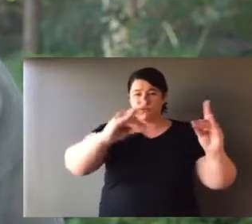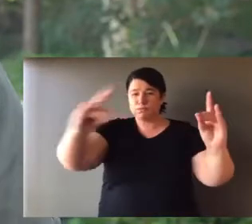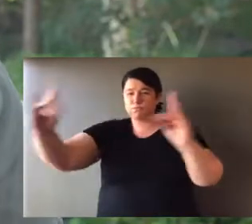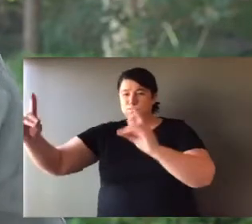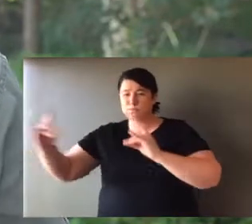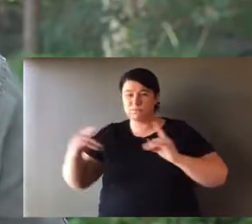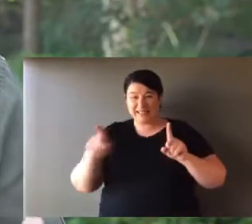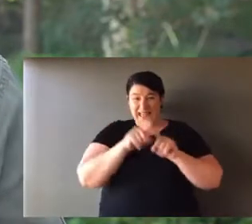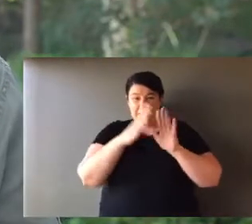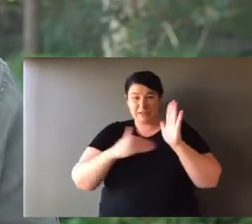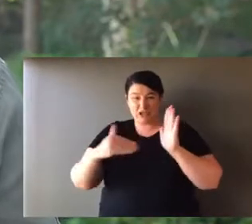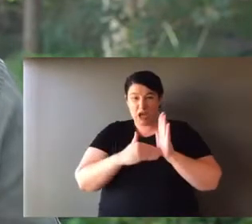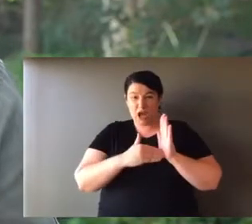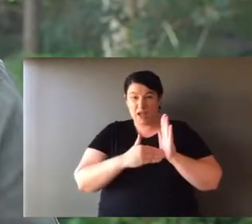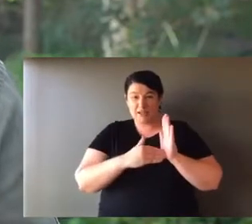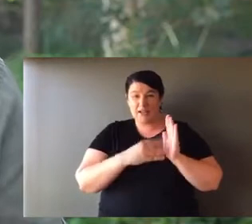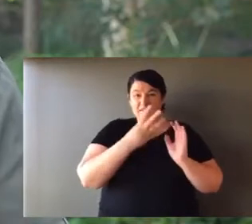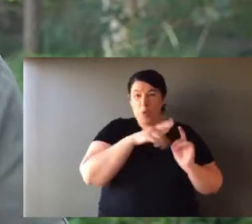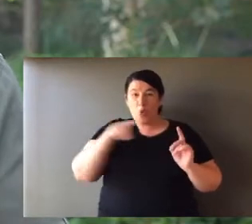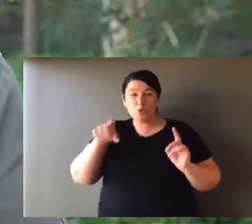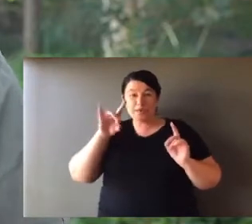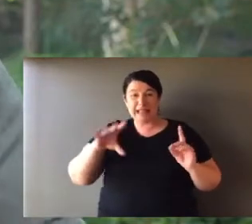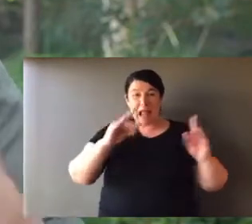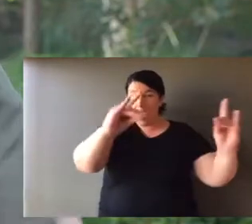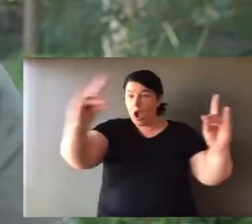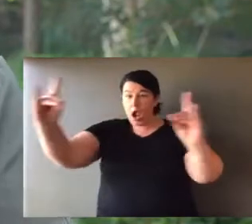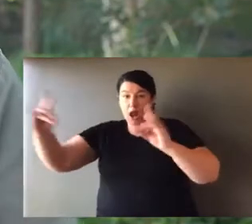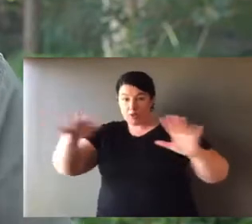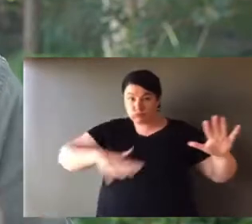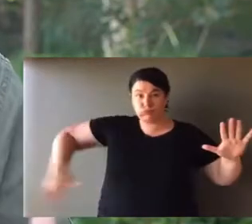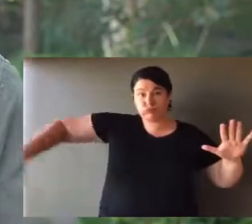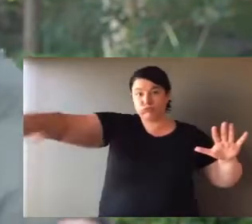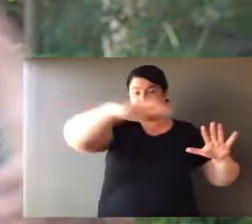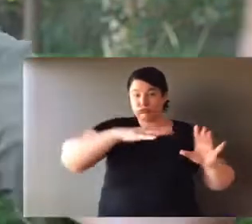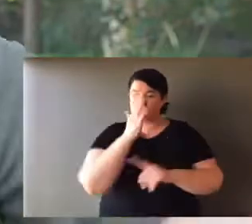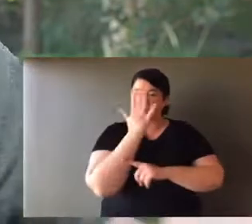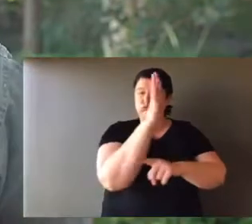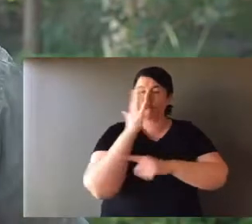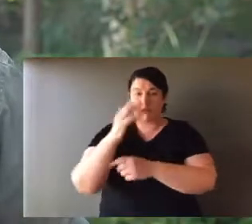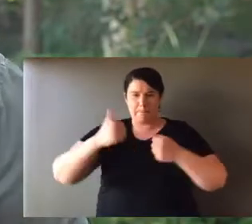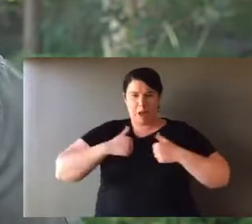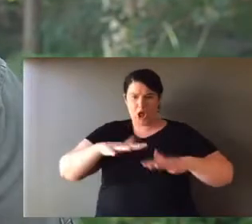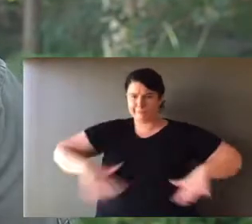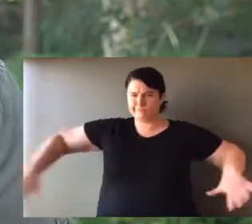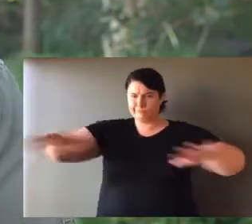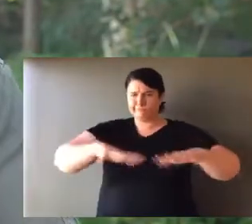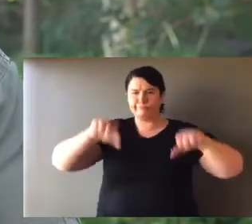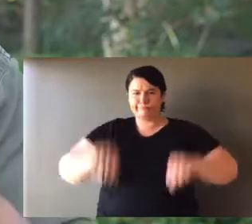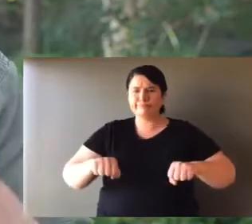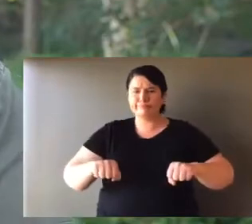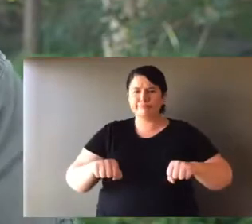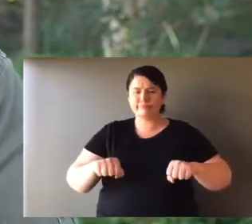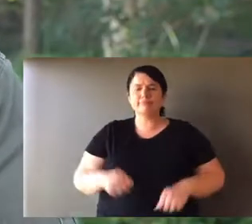two to five hectares. Now that's between four to ten football fields, to give you an idea,